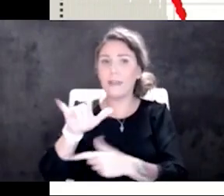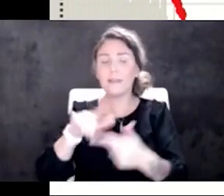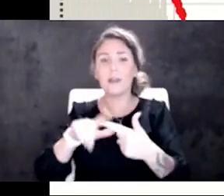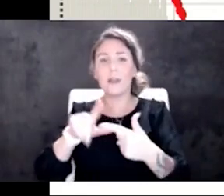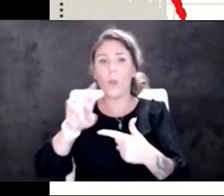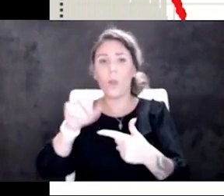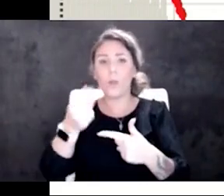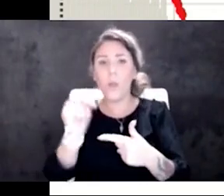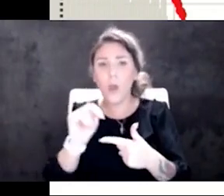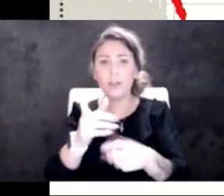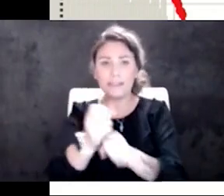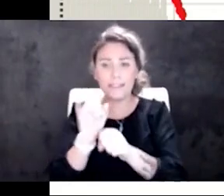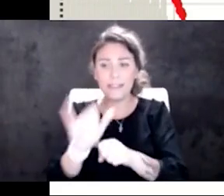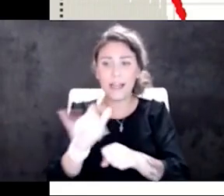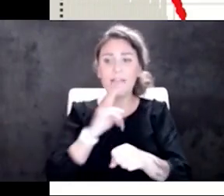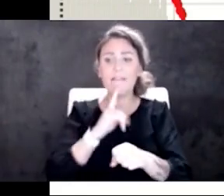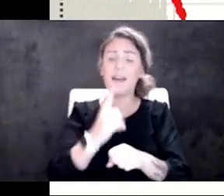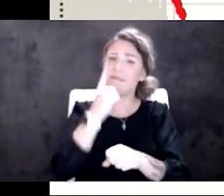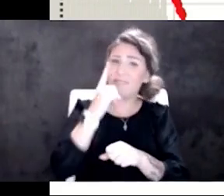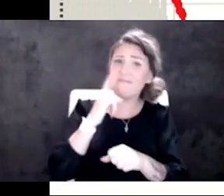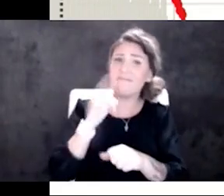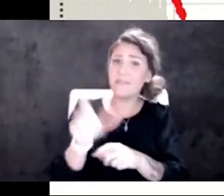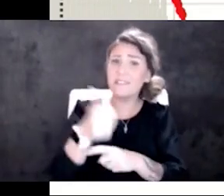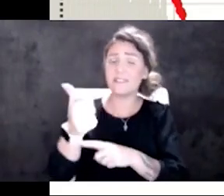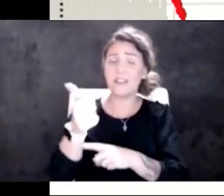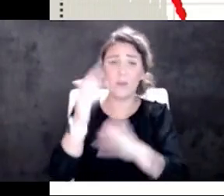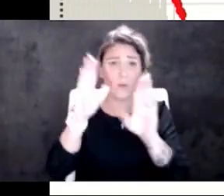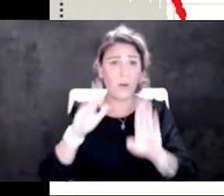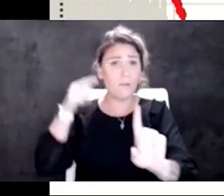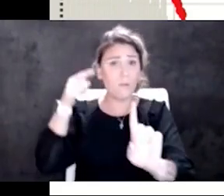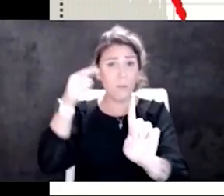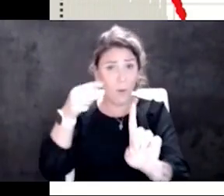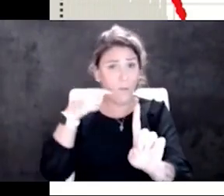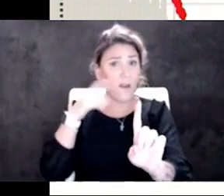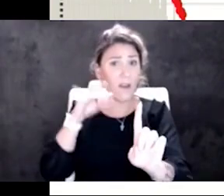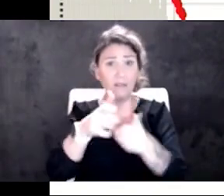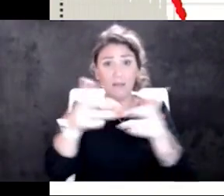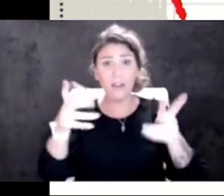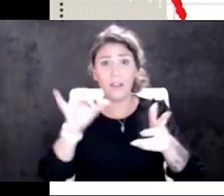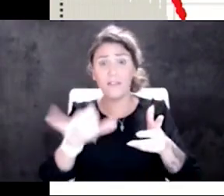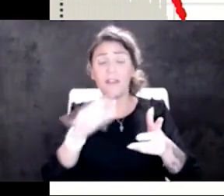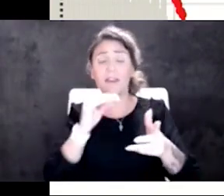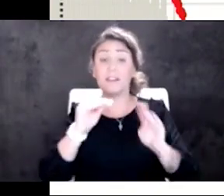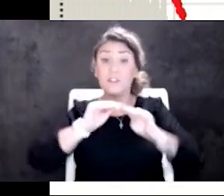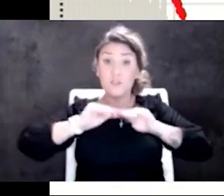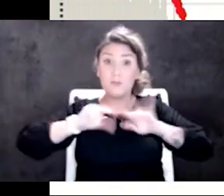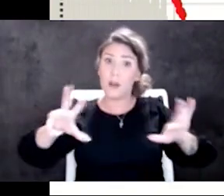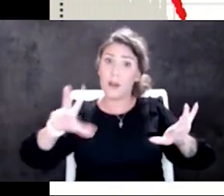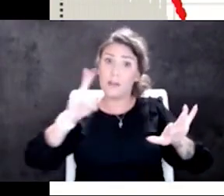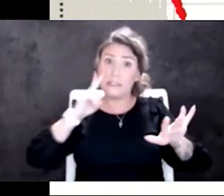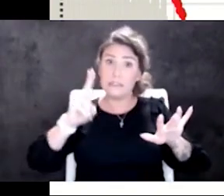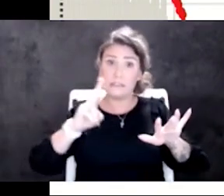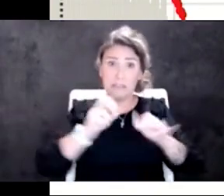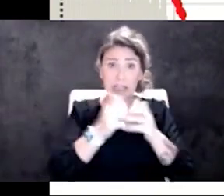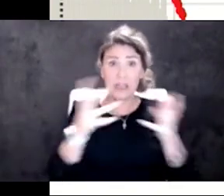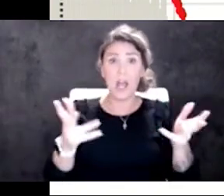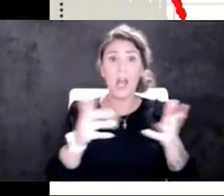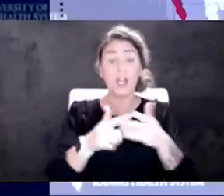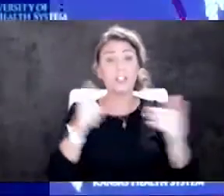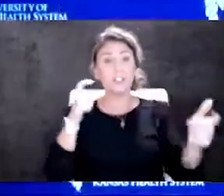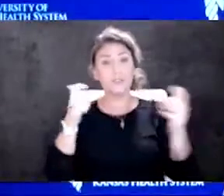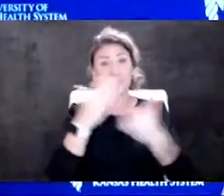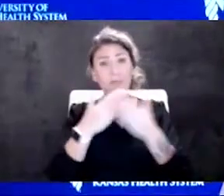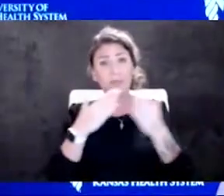So I think that is another great point is a lot of this and we're seeing a lot of spread. I think the huge component is that human